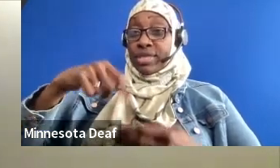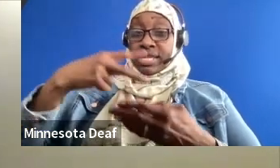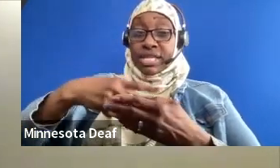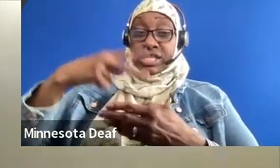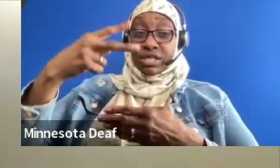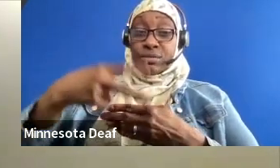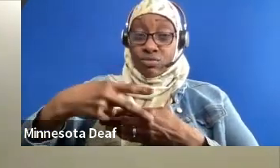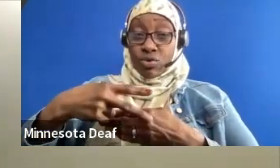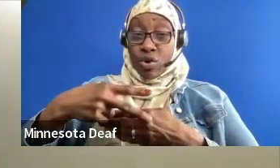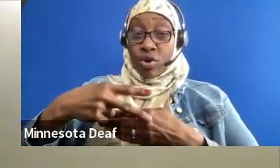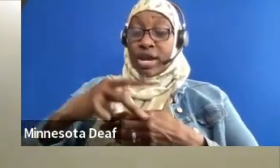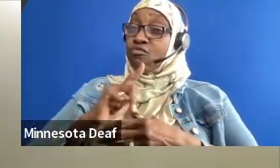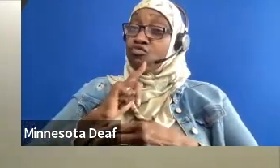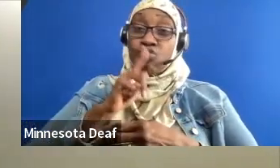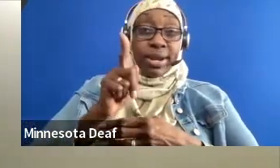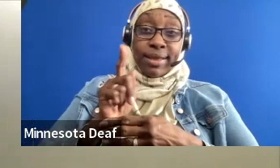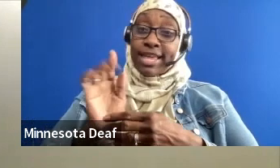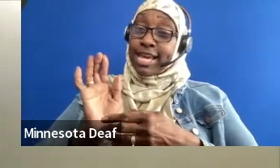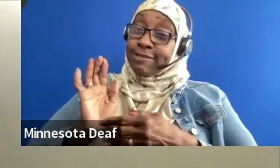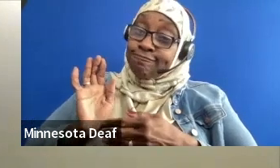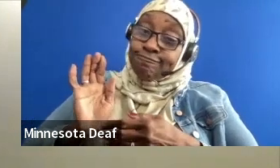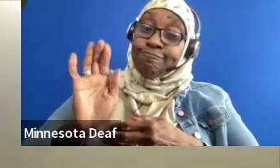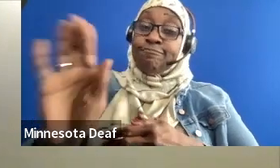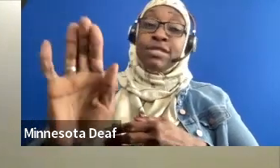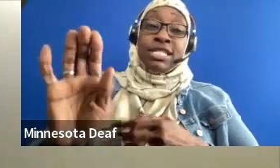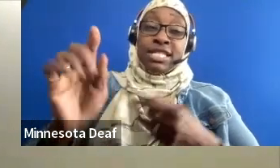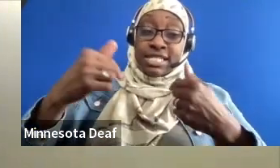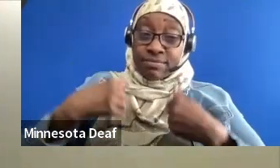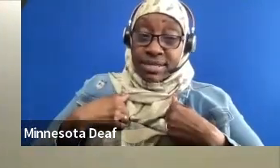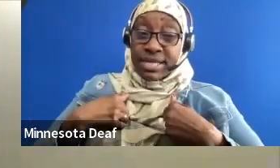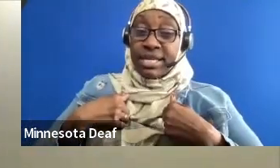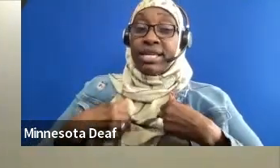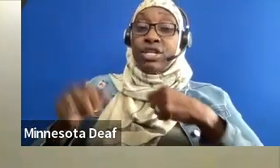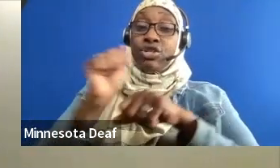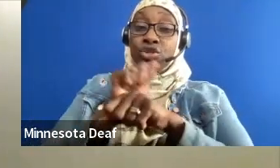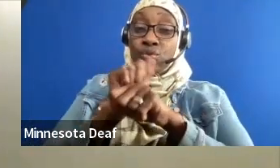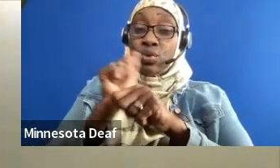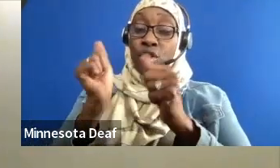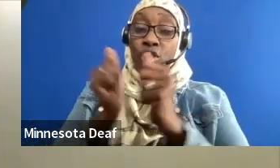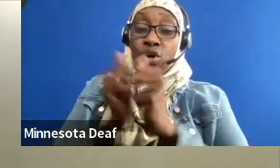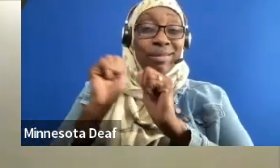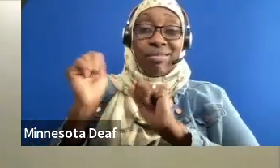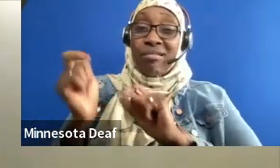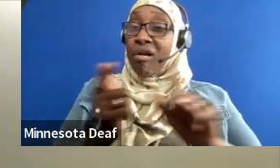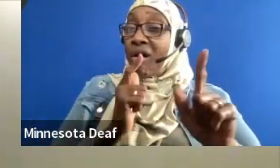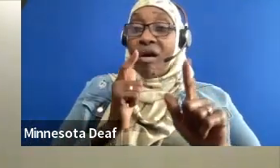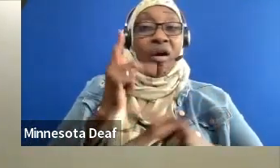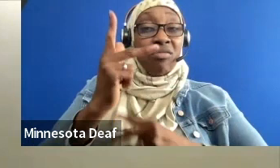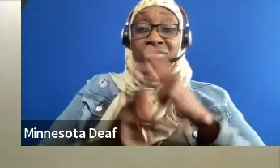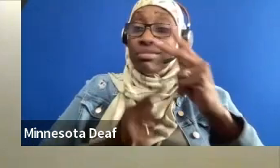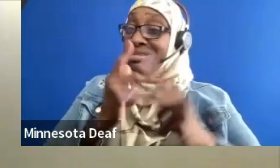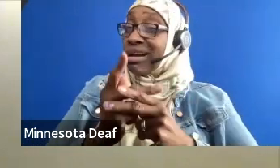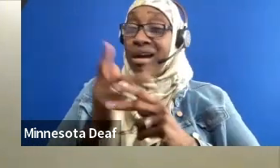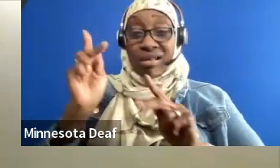me to work with all types of